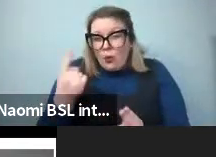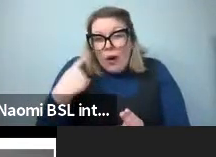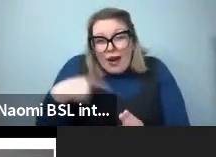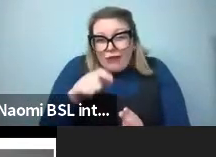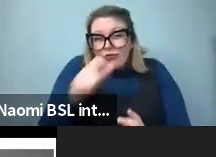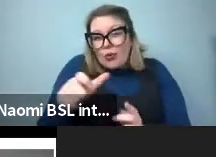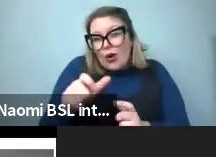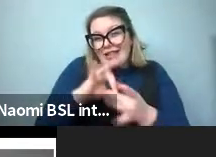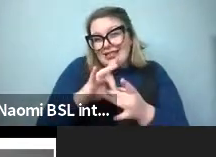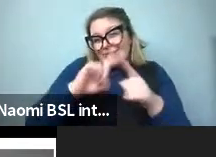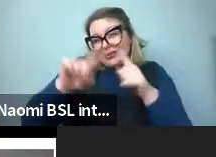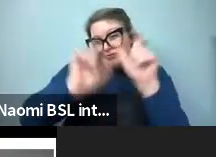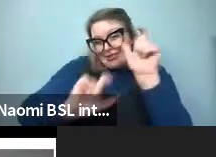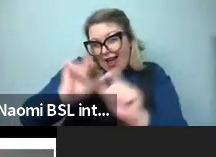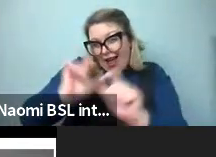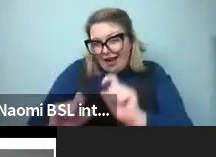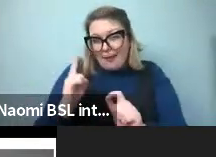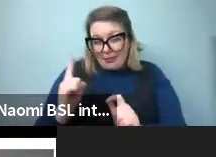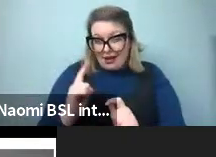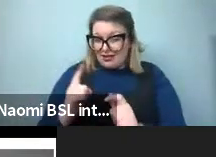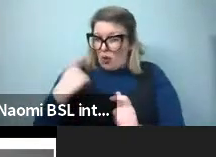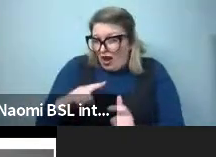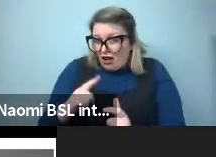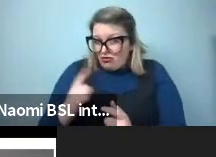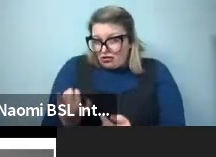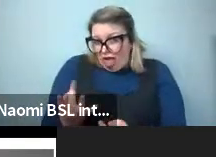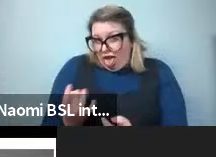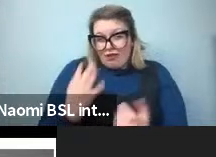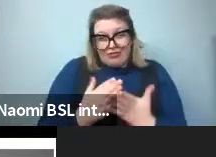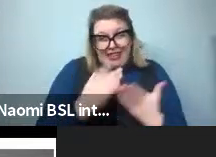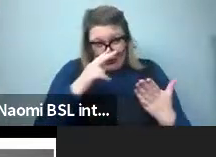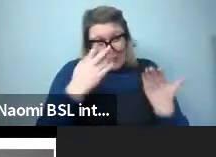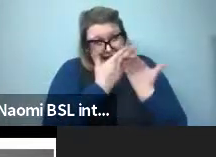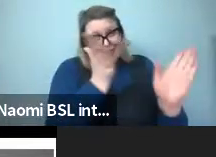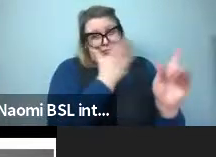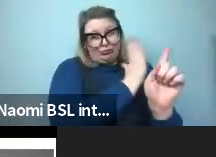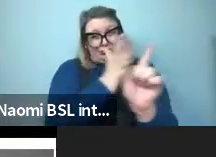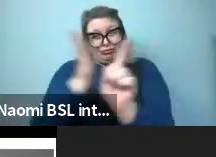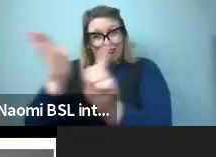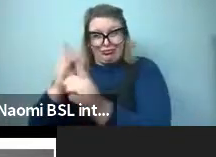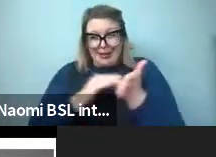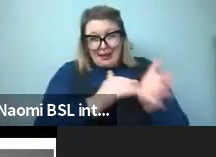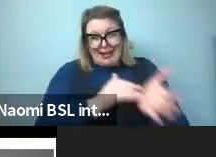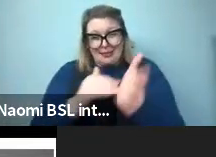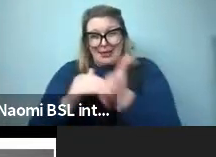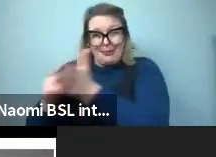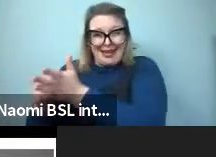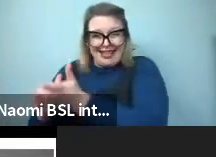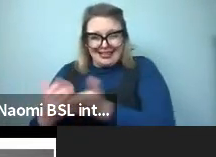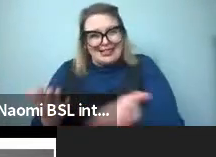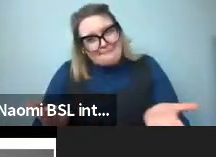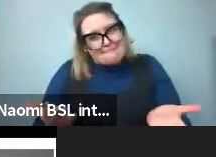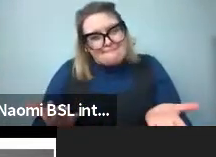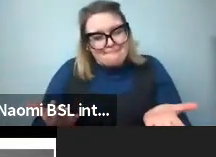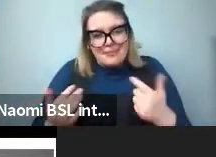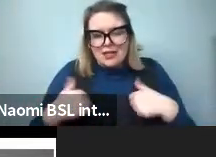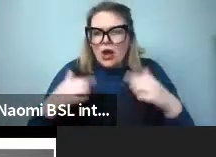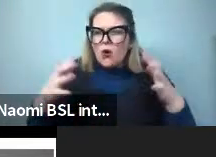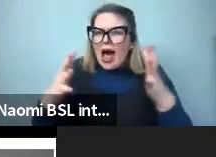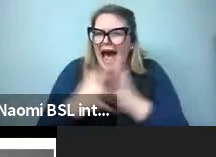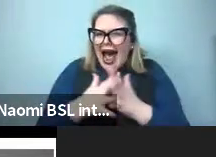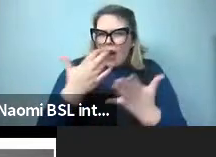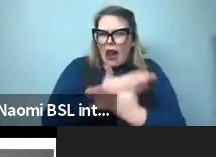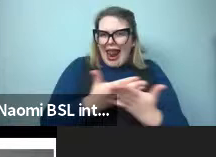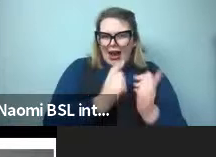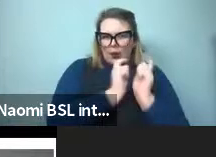tiny fraction of the colors that you can see and distinguish. But interestingly, the ways that languages categorize color varies widely